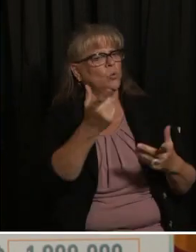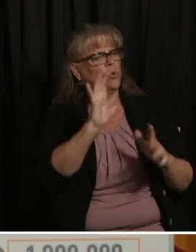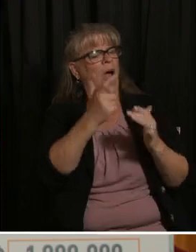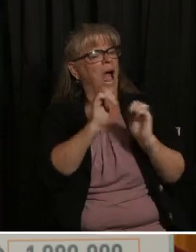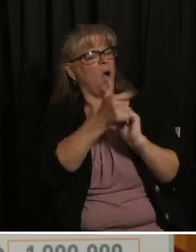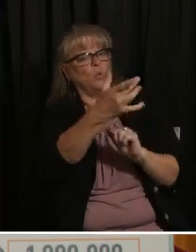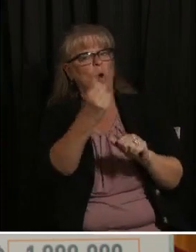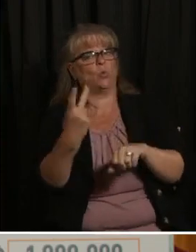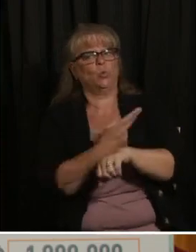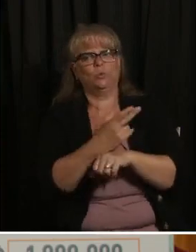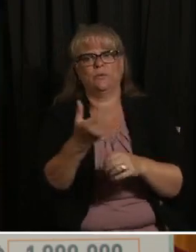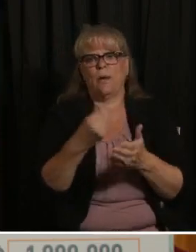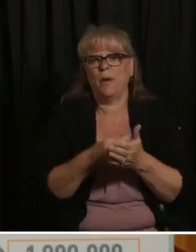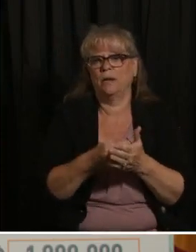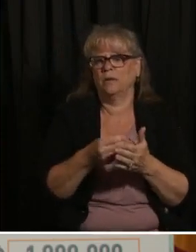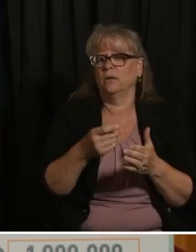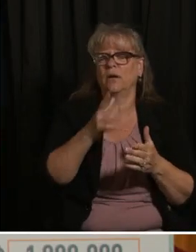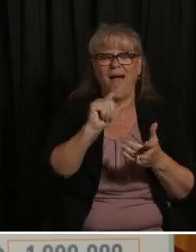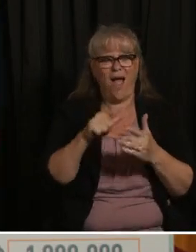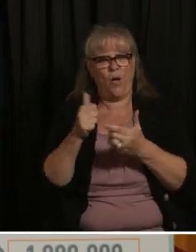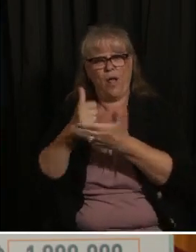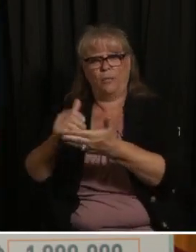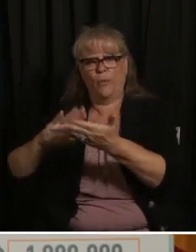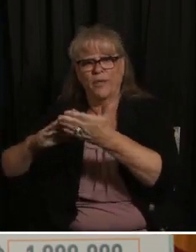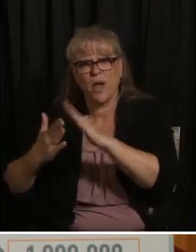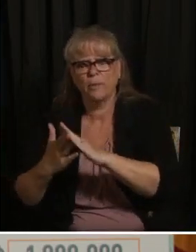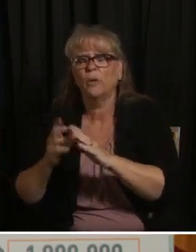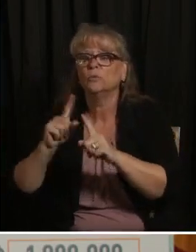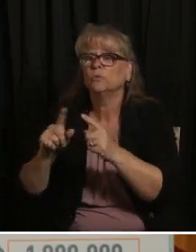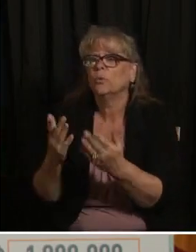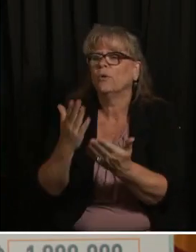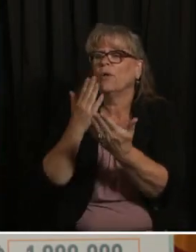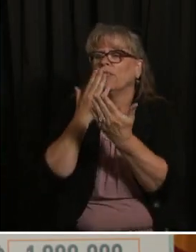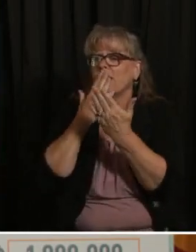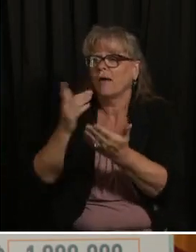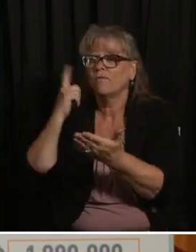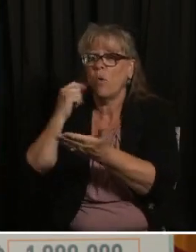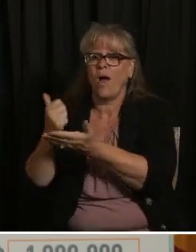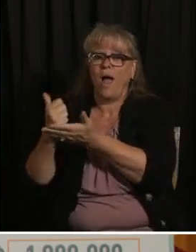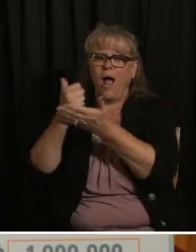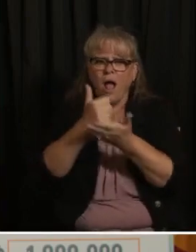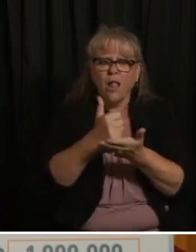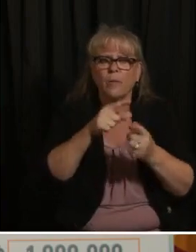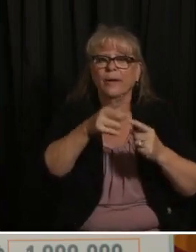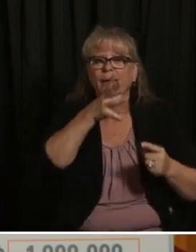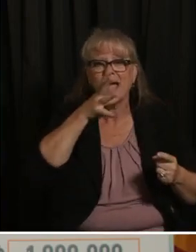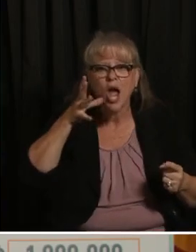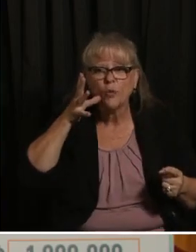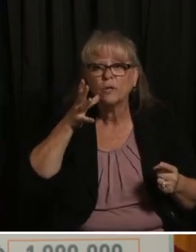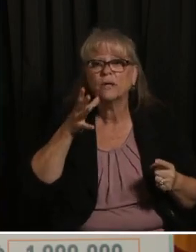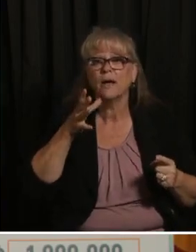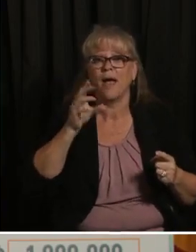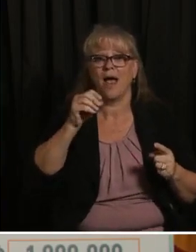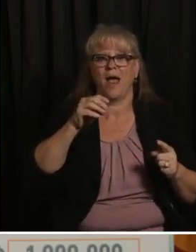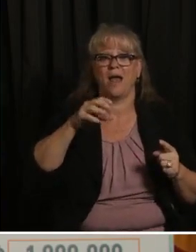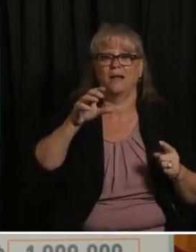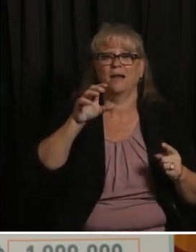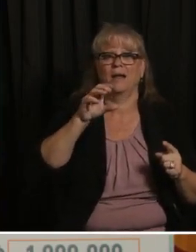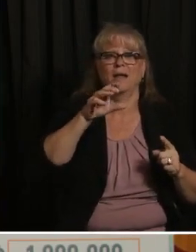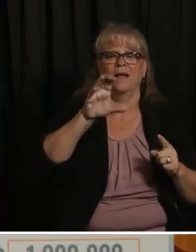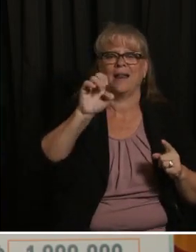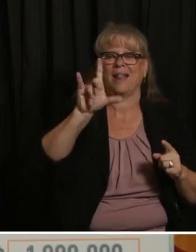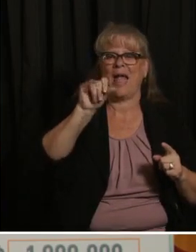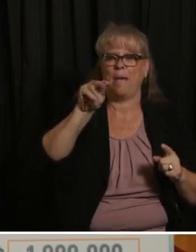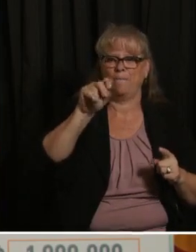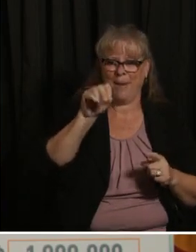and i want to thank you for paying it forward on regenerative agriculture on climate on opportunity and i'll turn it over to Pete thank you